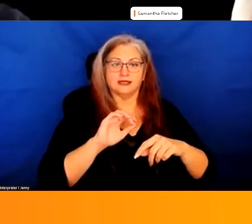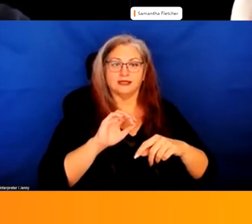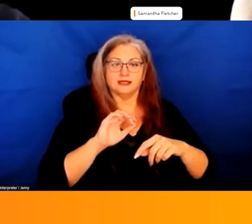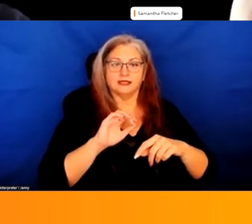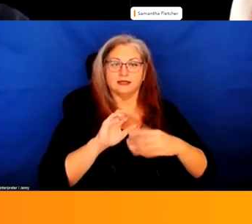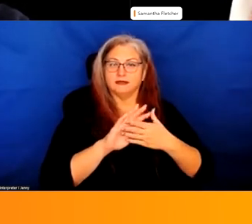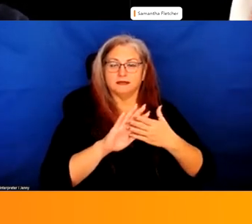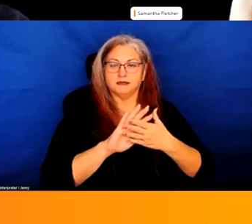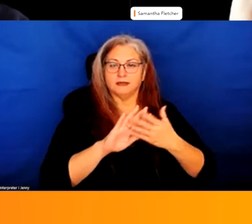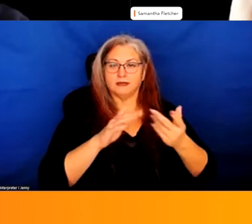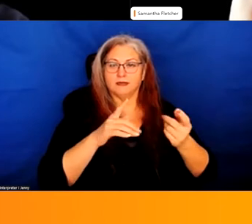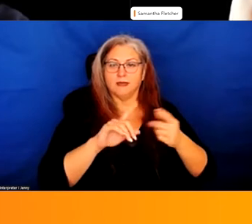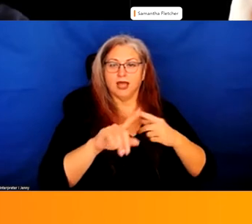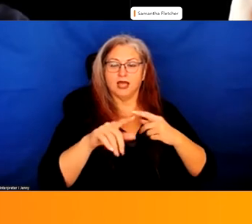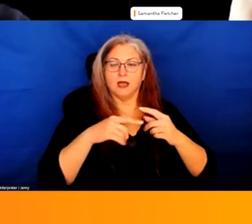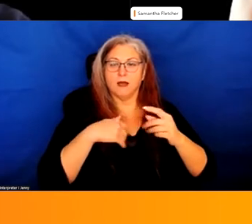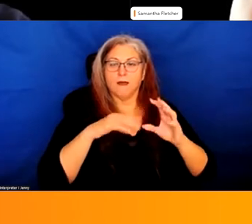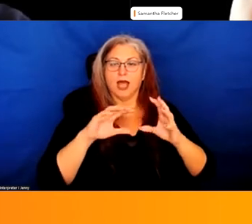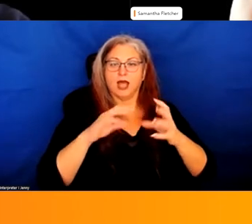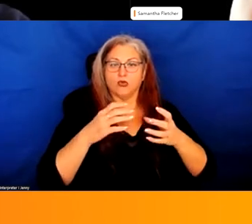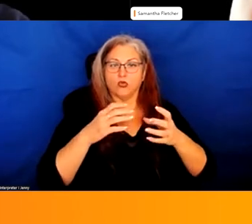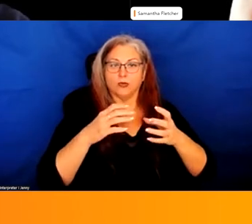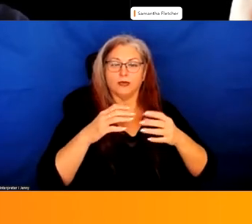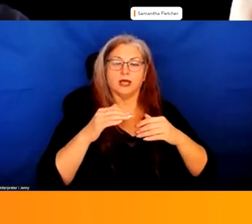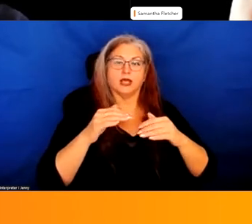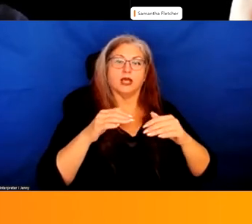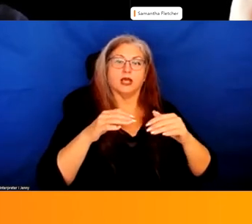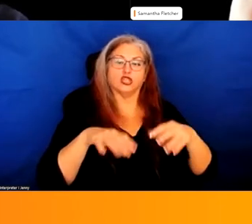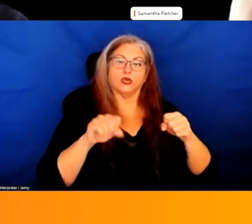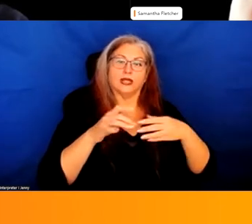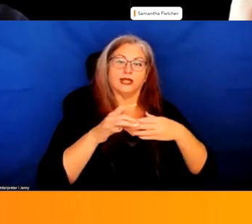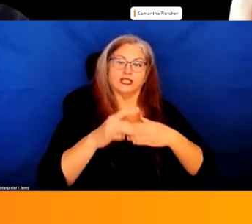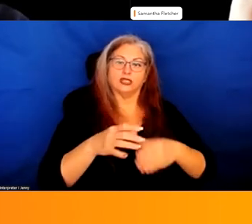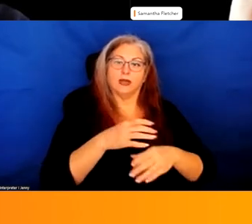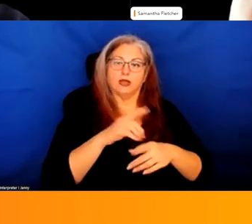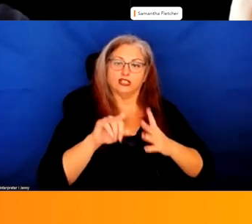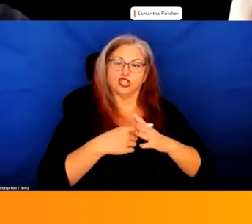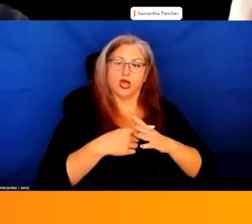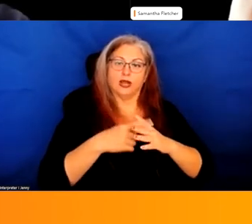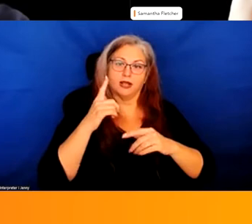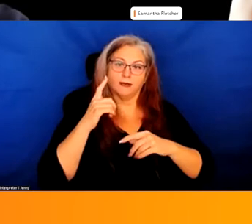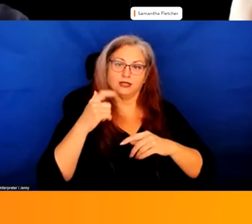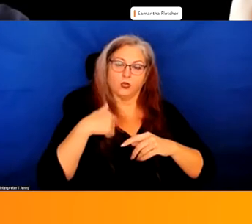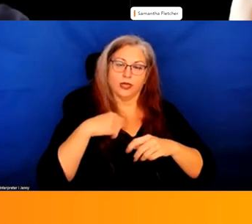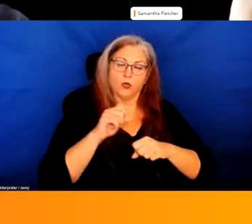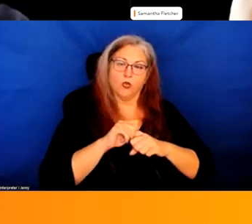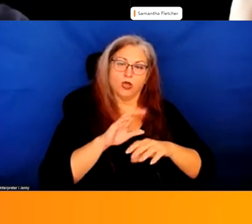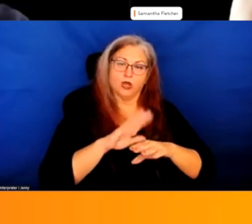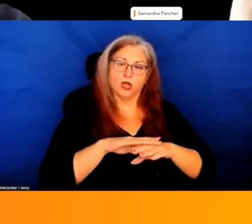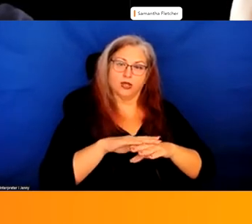my group, Advanced Drug Leadership Power, actually started on this journey because we were working on